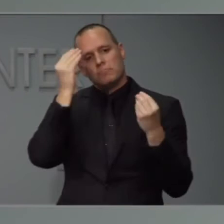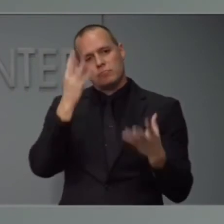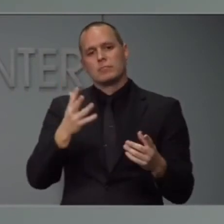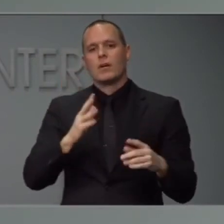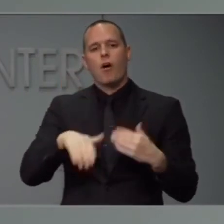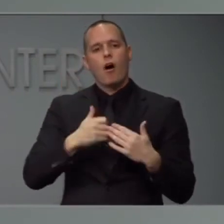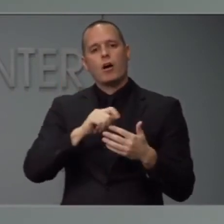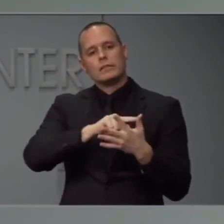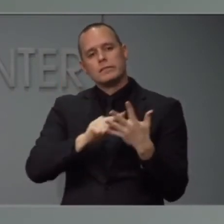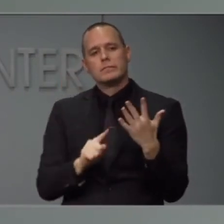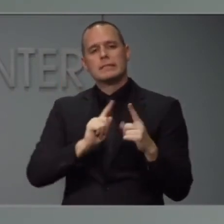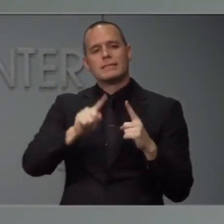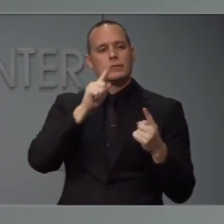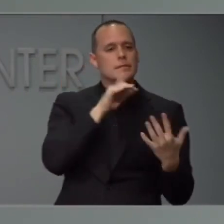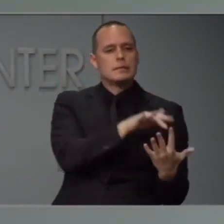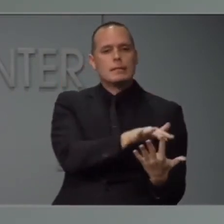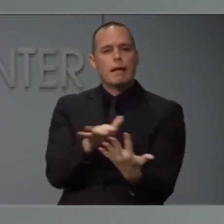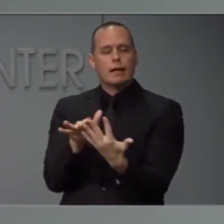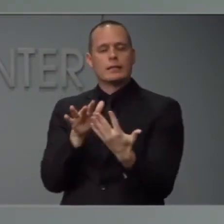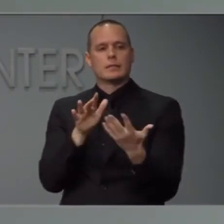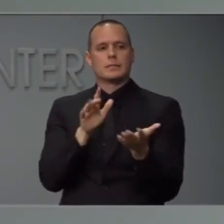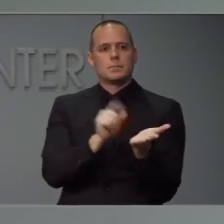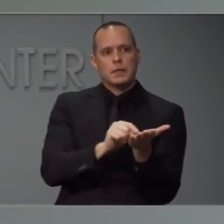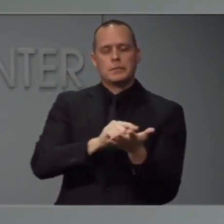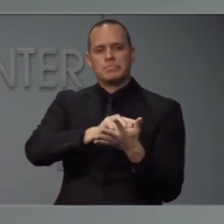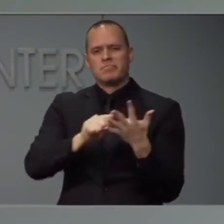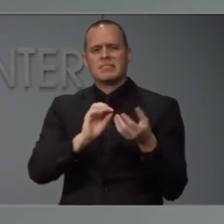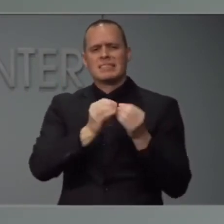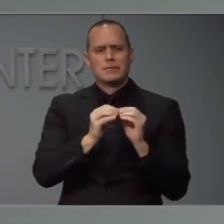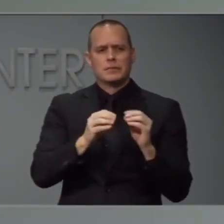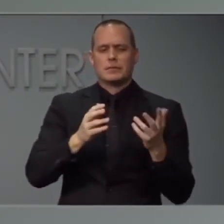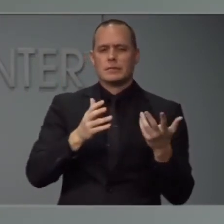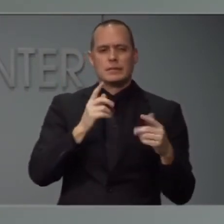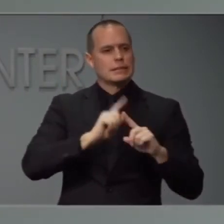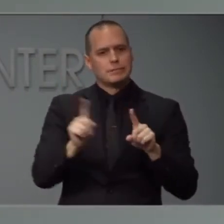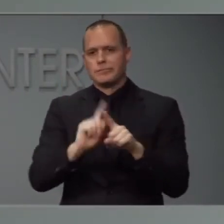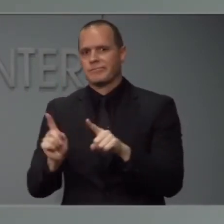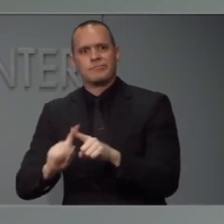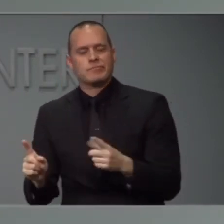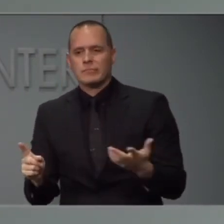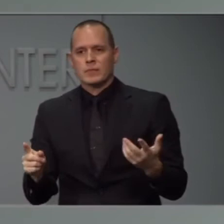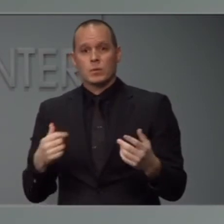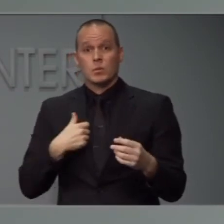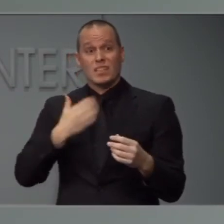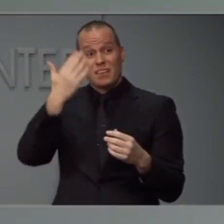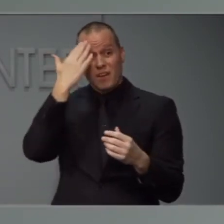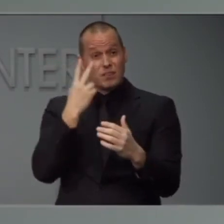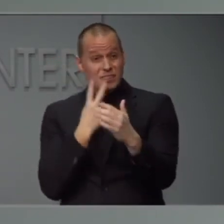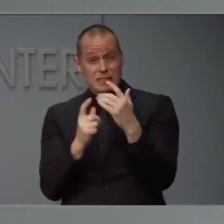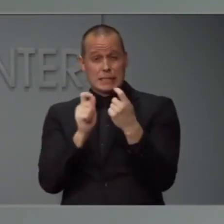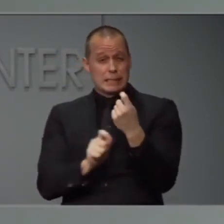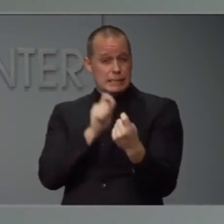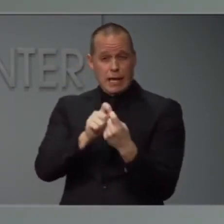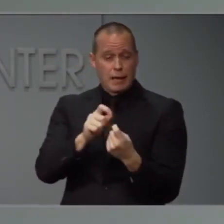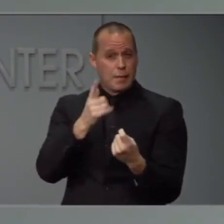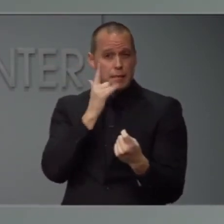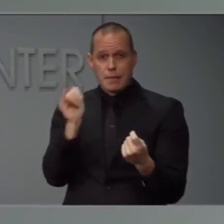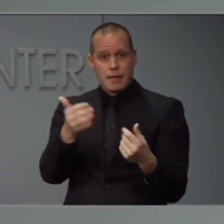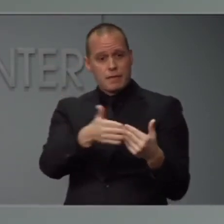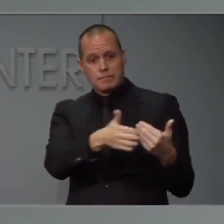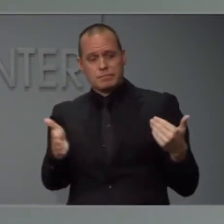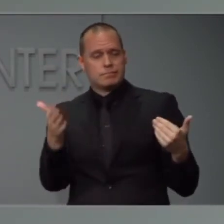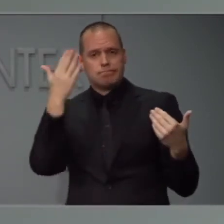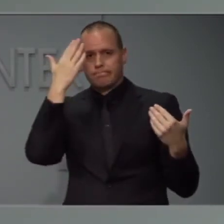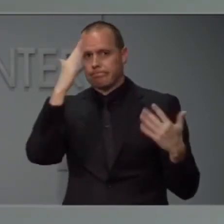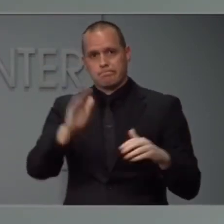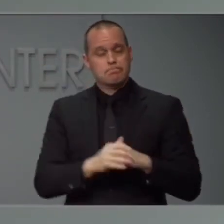assumptions and ways that they predict things. And so we don't know with precision what this is going to look like. I think with